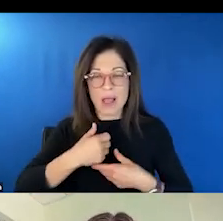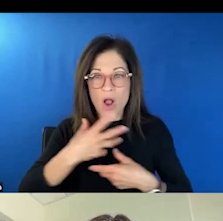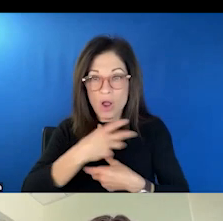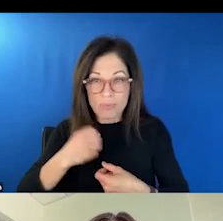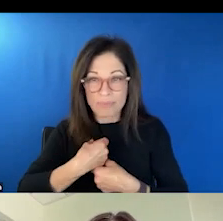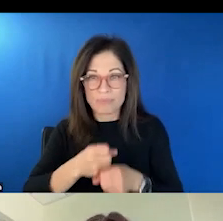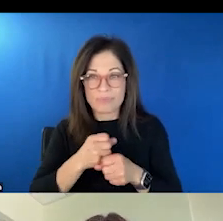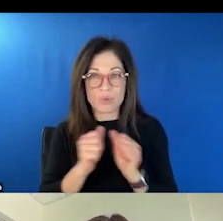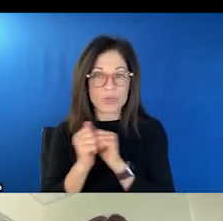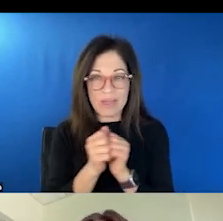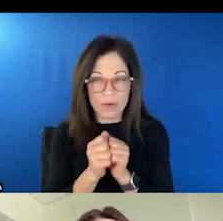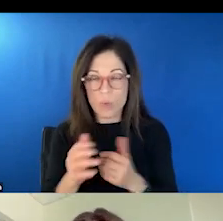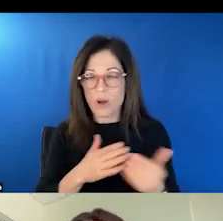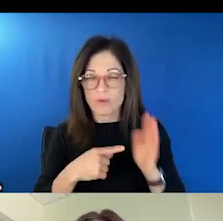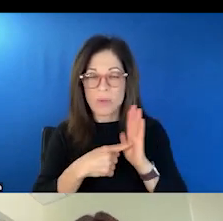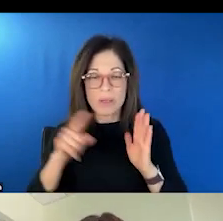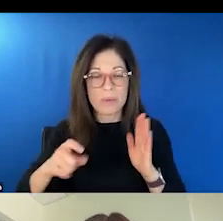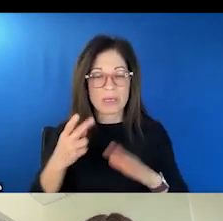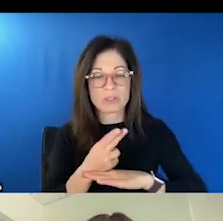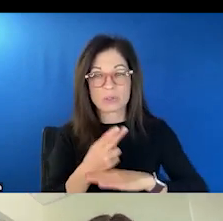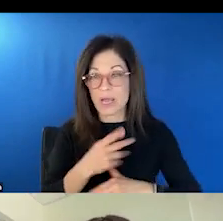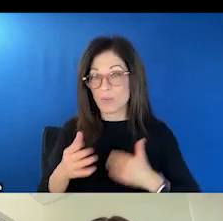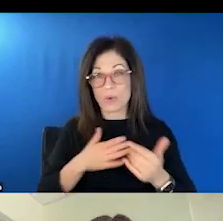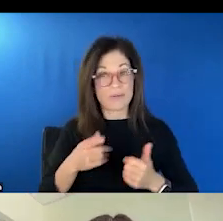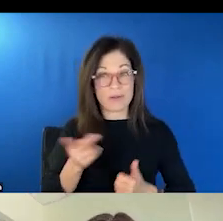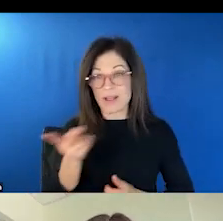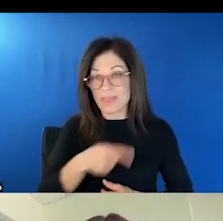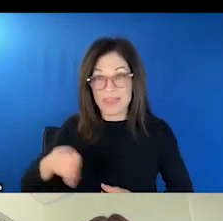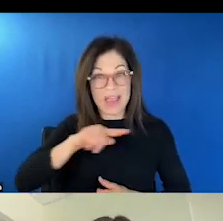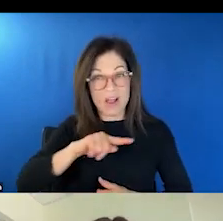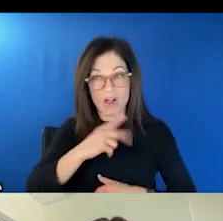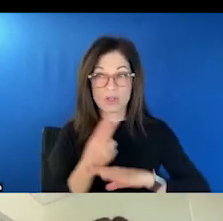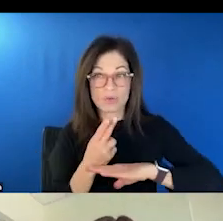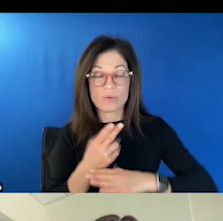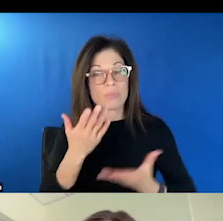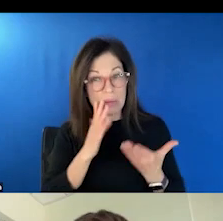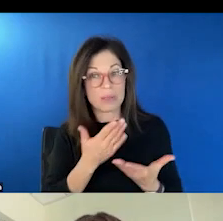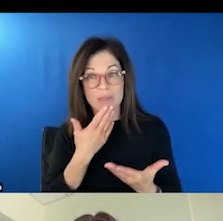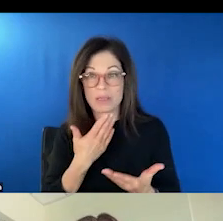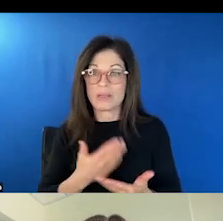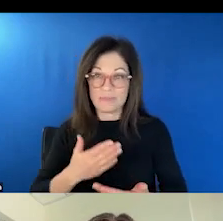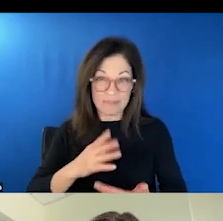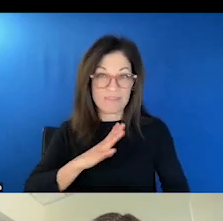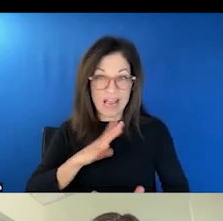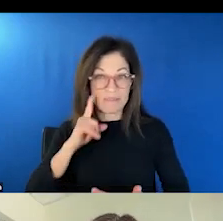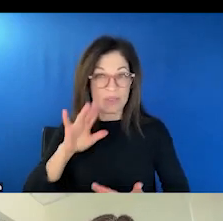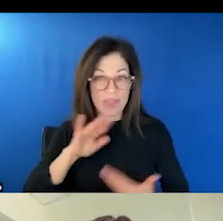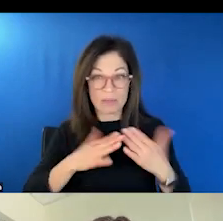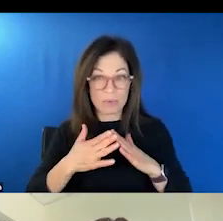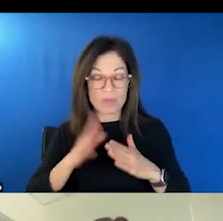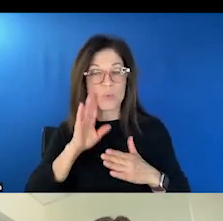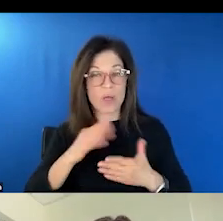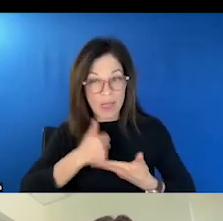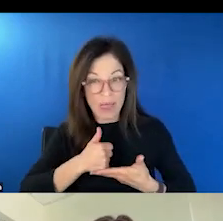to use. Um, and, and whatever they co-produce will probably be adequate for their community. It'll make a difference and it'll be helpful.